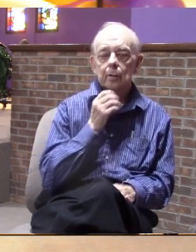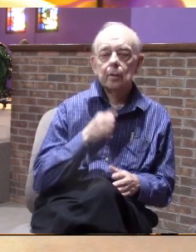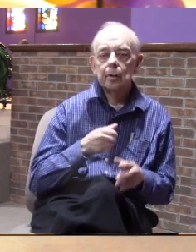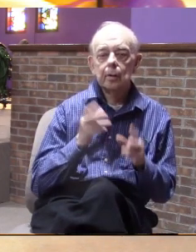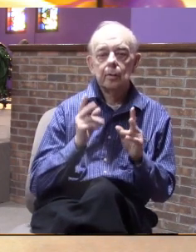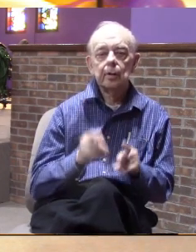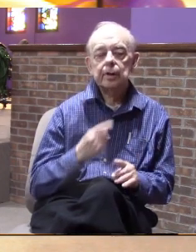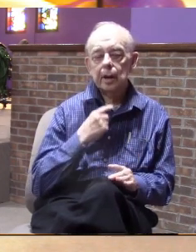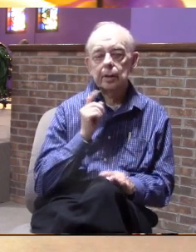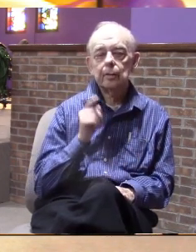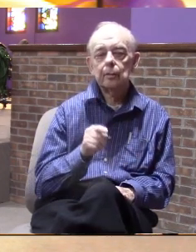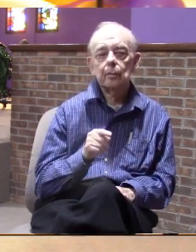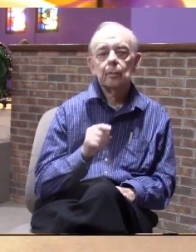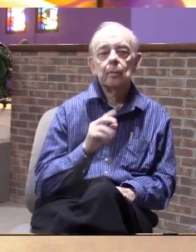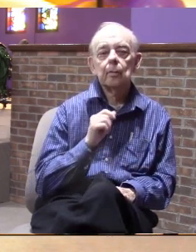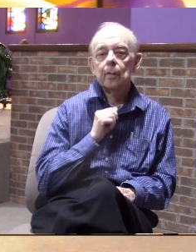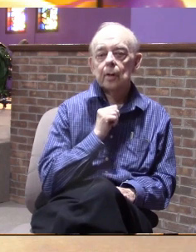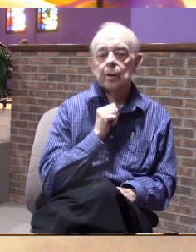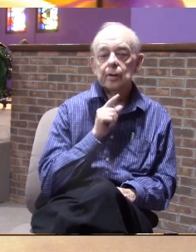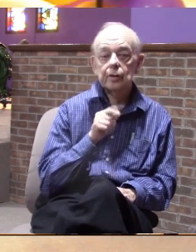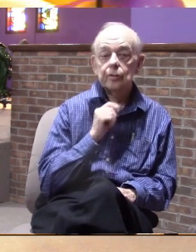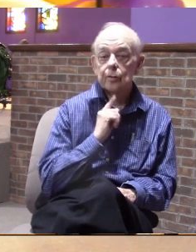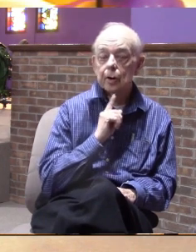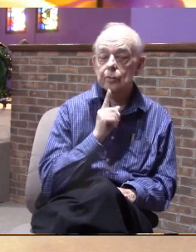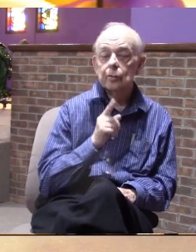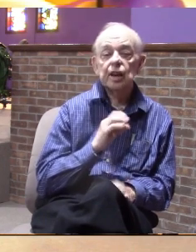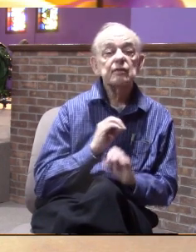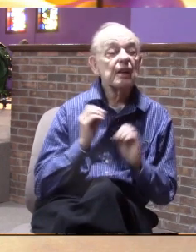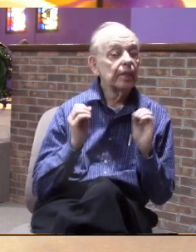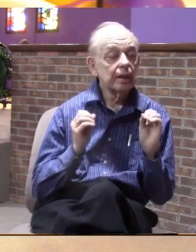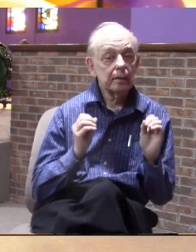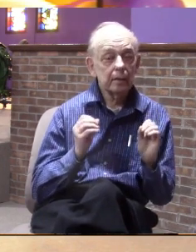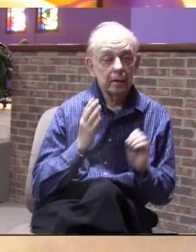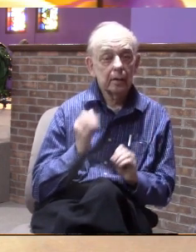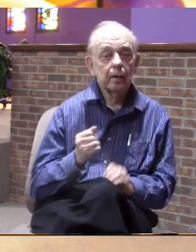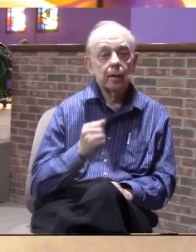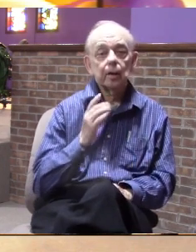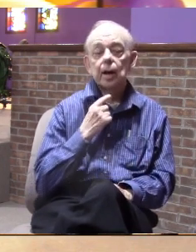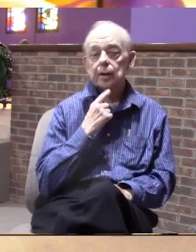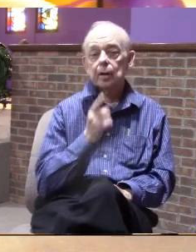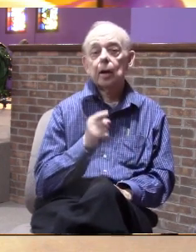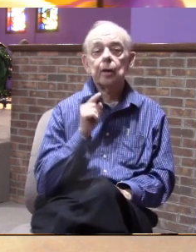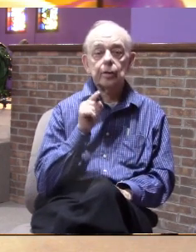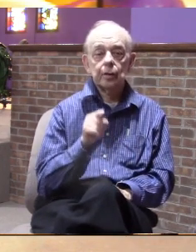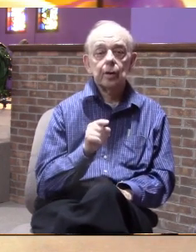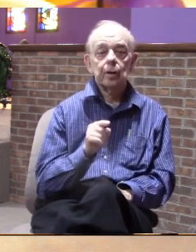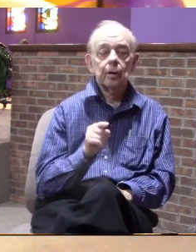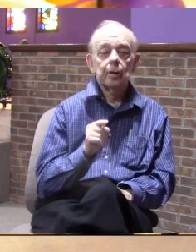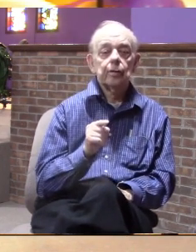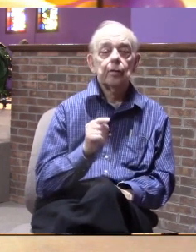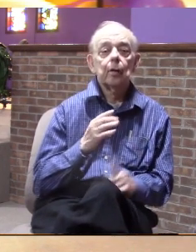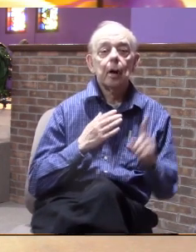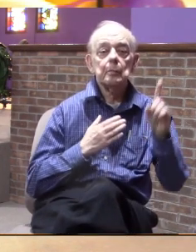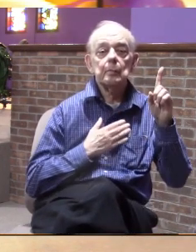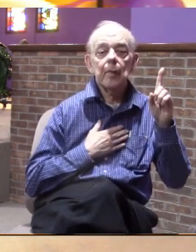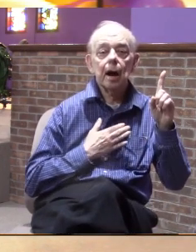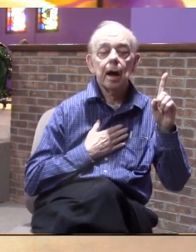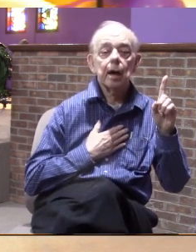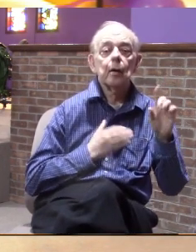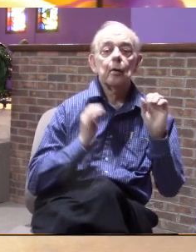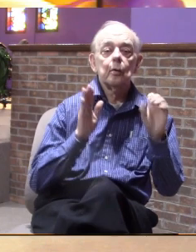anyone tell you that you are nothing because God says you are my masterpiece